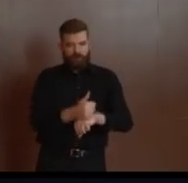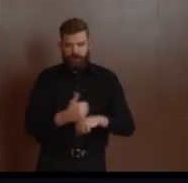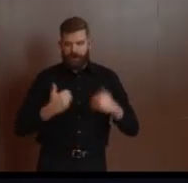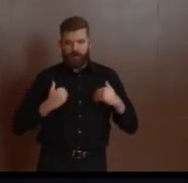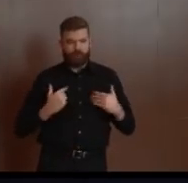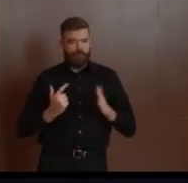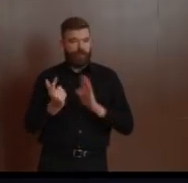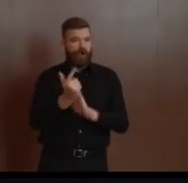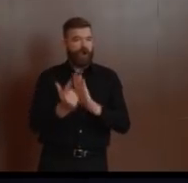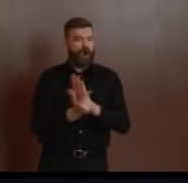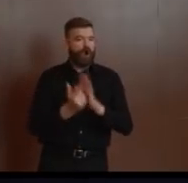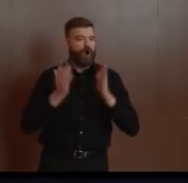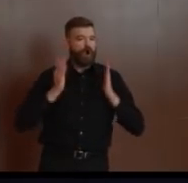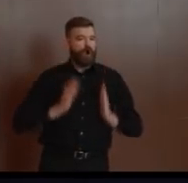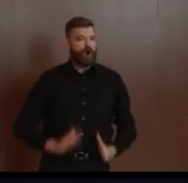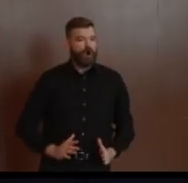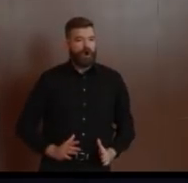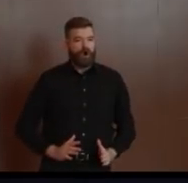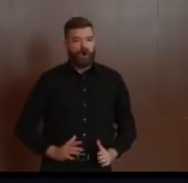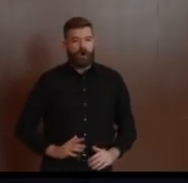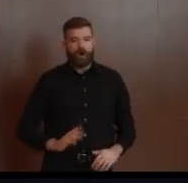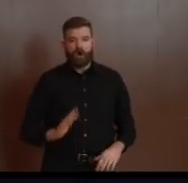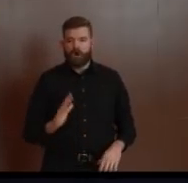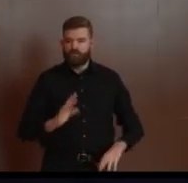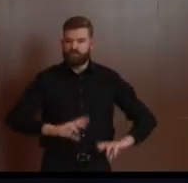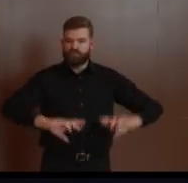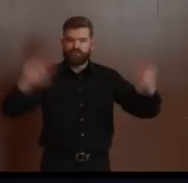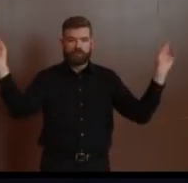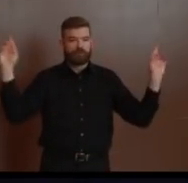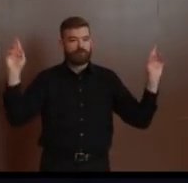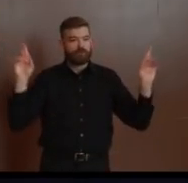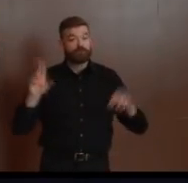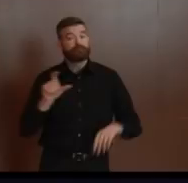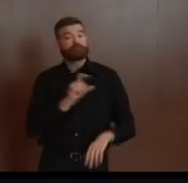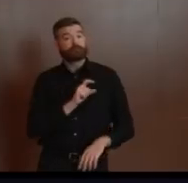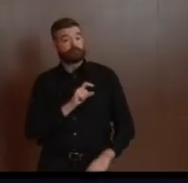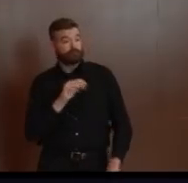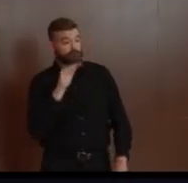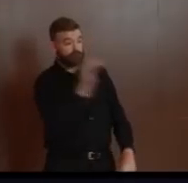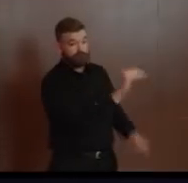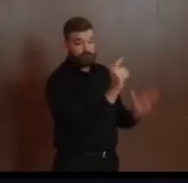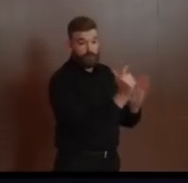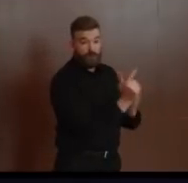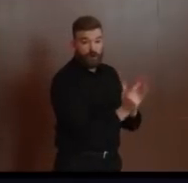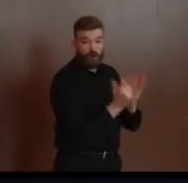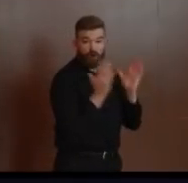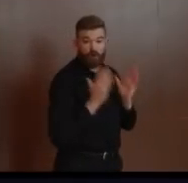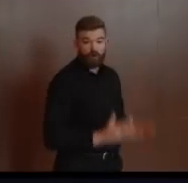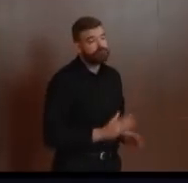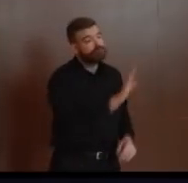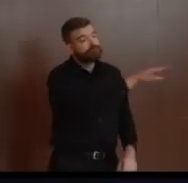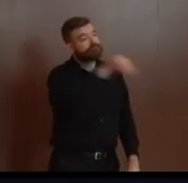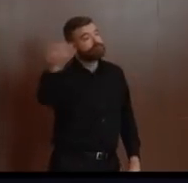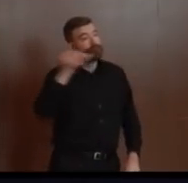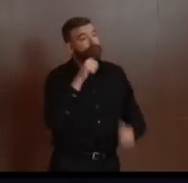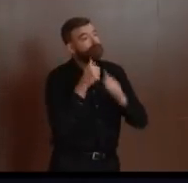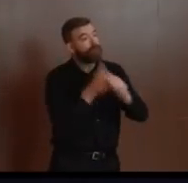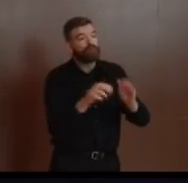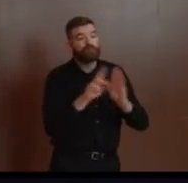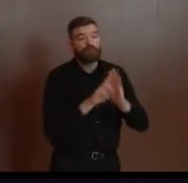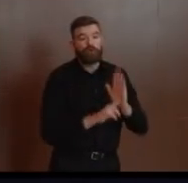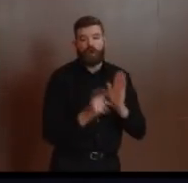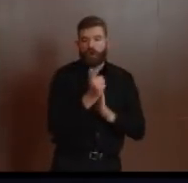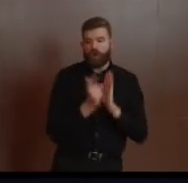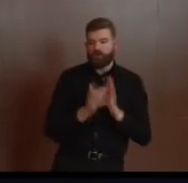violations of the Governor's orders. In addition, we hosted a number of conference calls and virtual meetings with our state's police